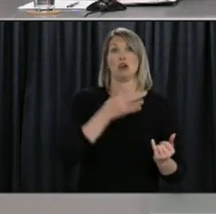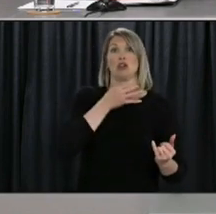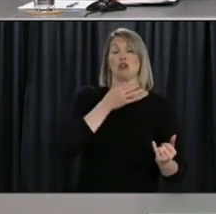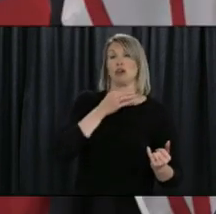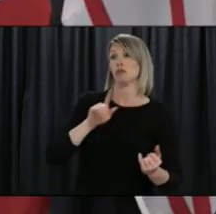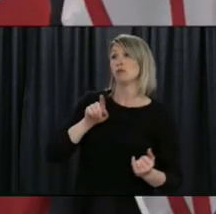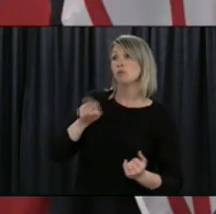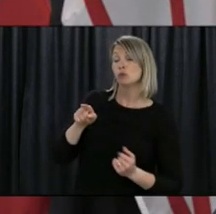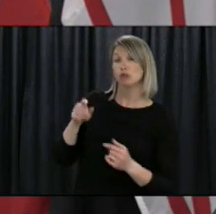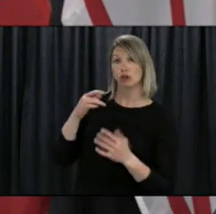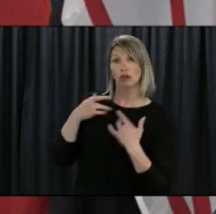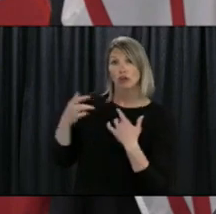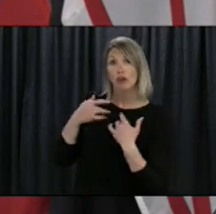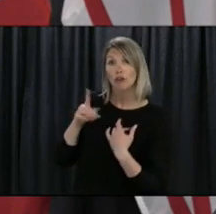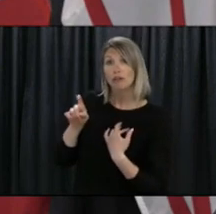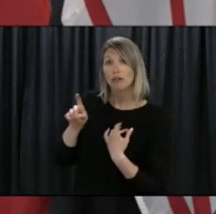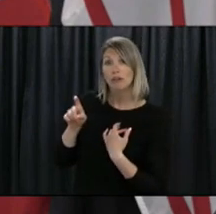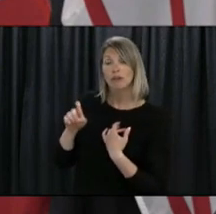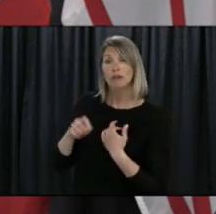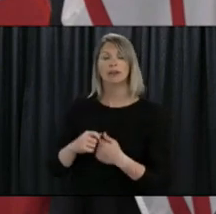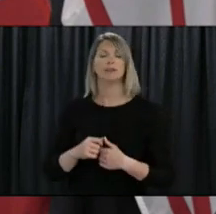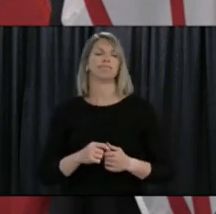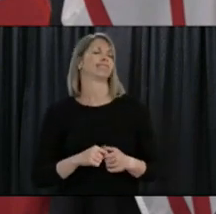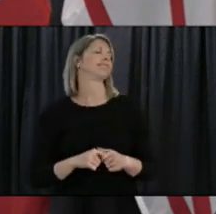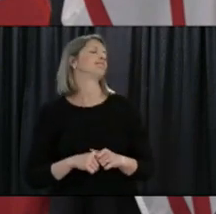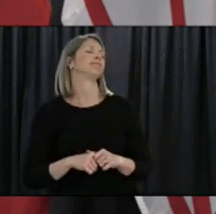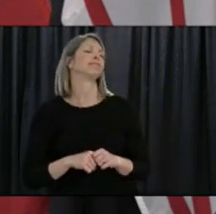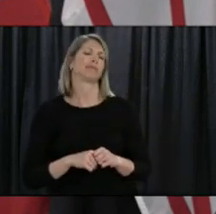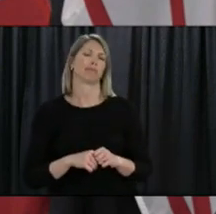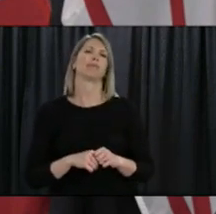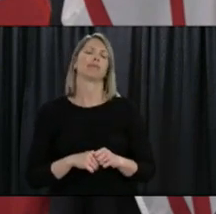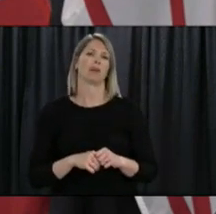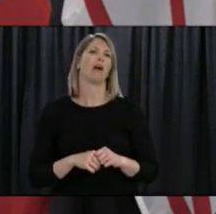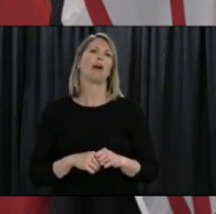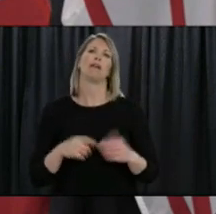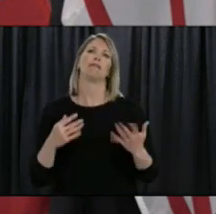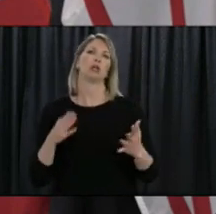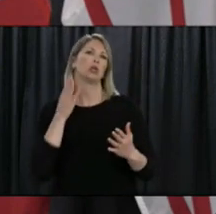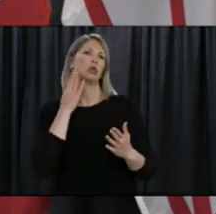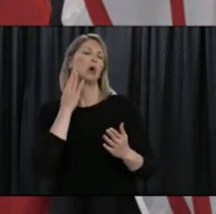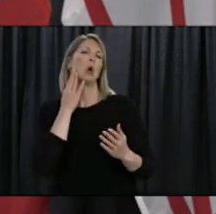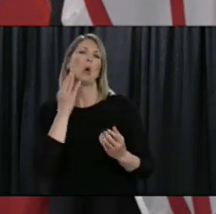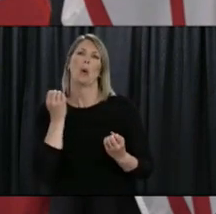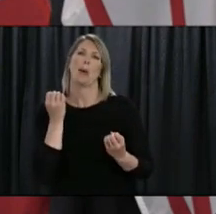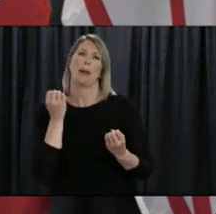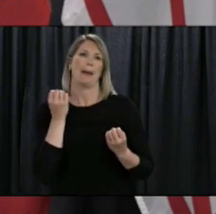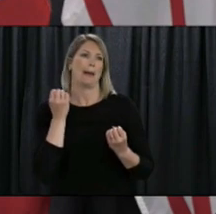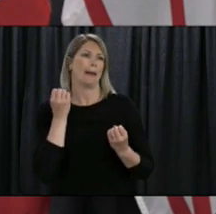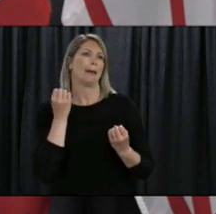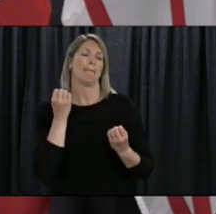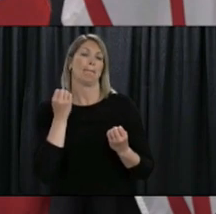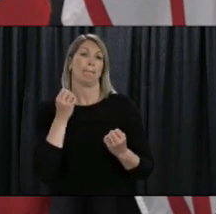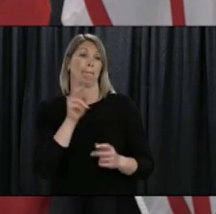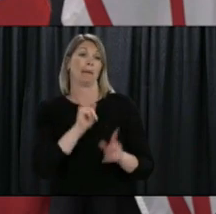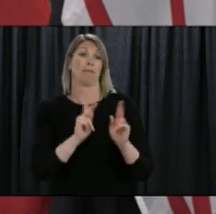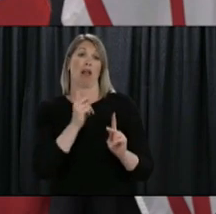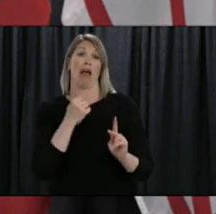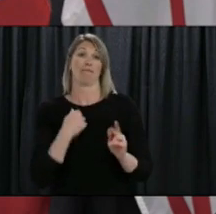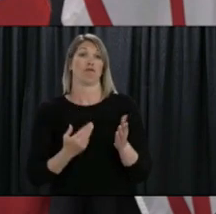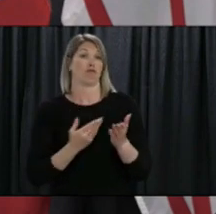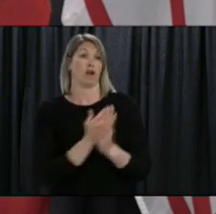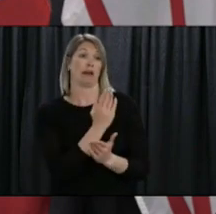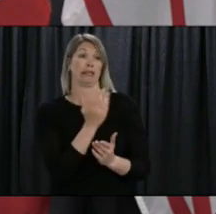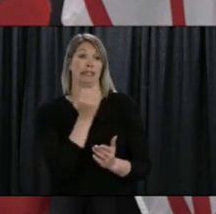you know we will there will be you know arguments that will be made of course you know people you know have the right and so they should to be able to actually